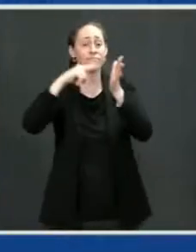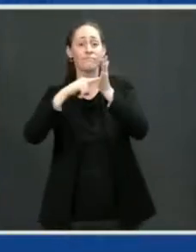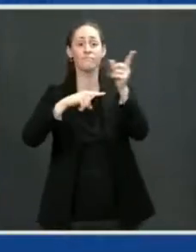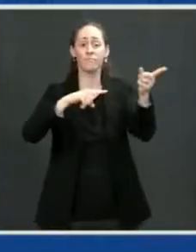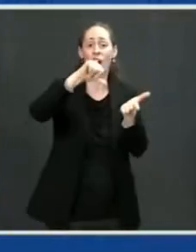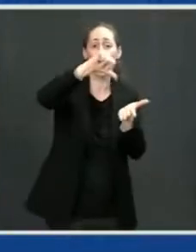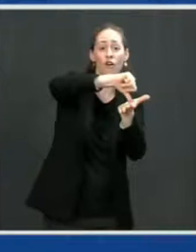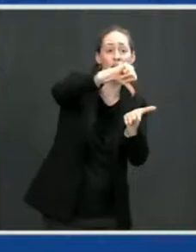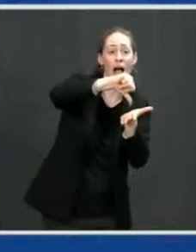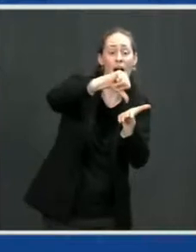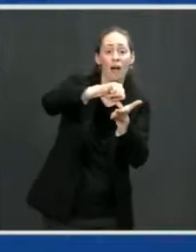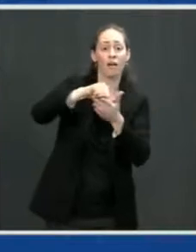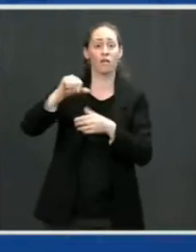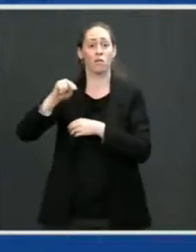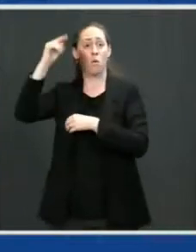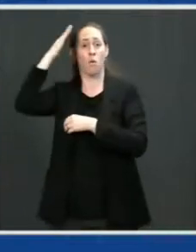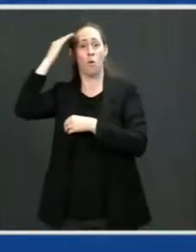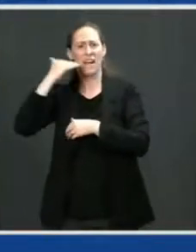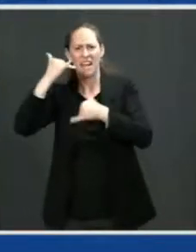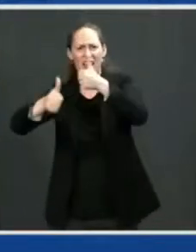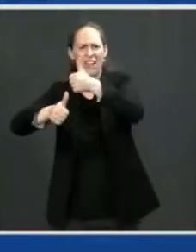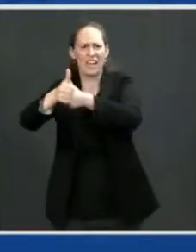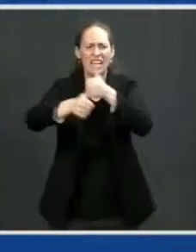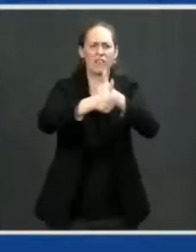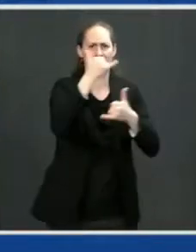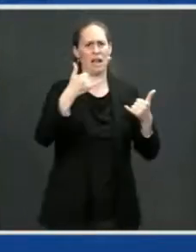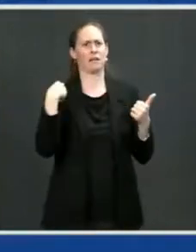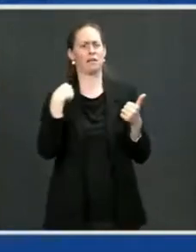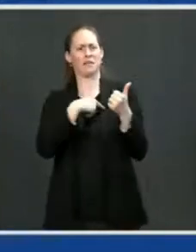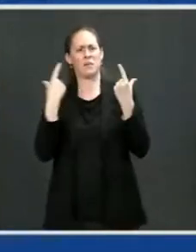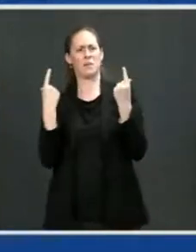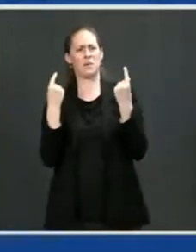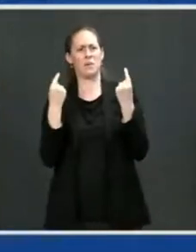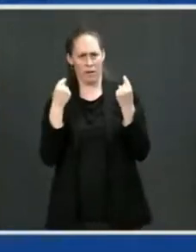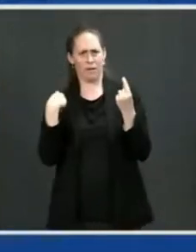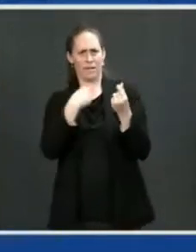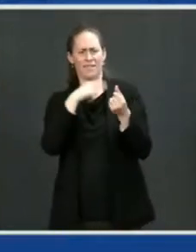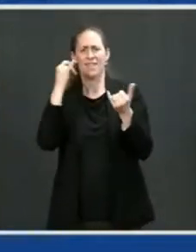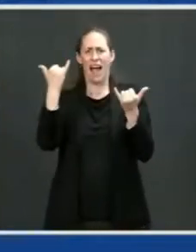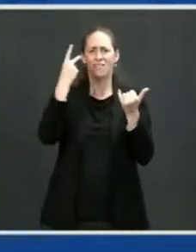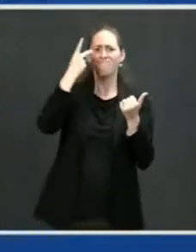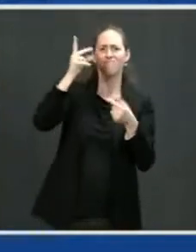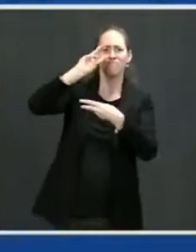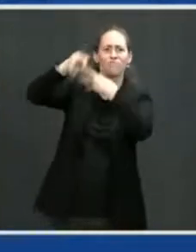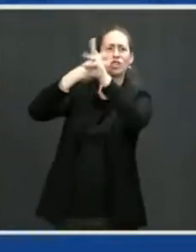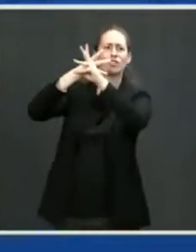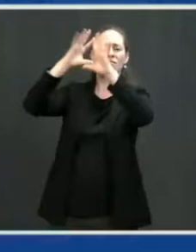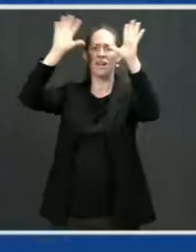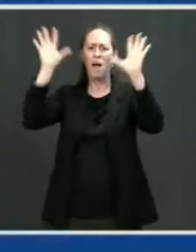meeting the existential crisis of climate change. I also made clear to President Putin that the United States